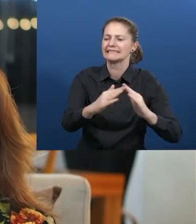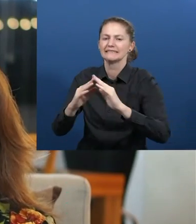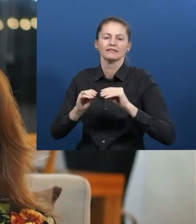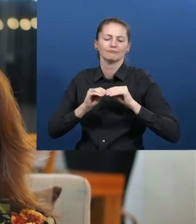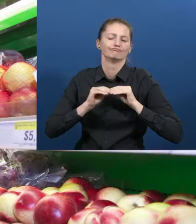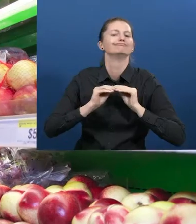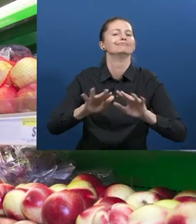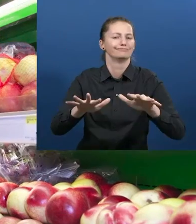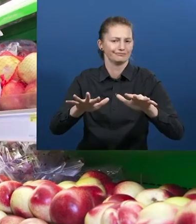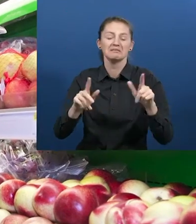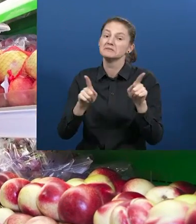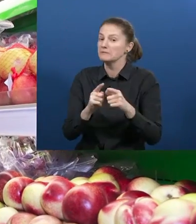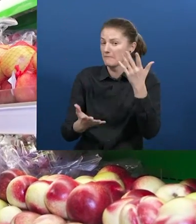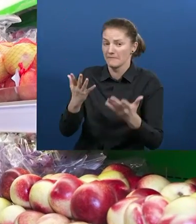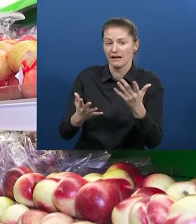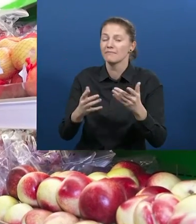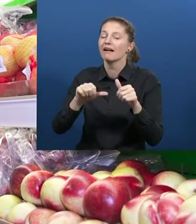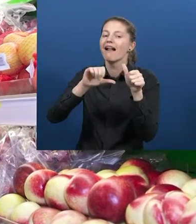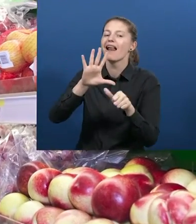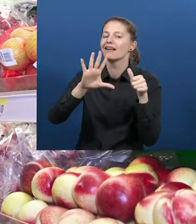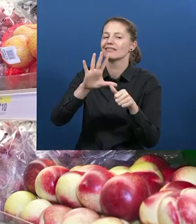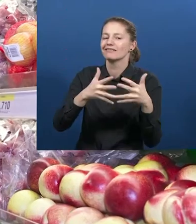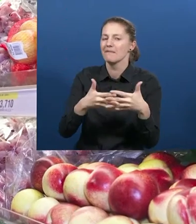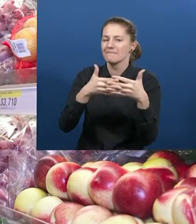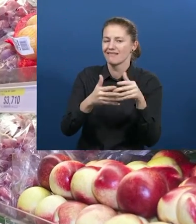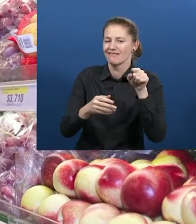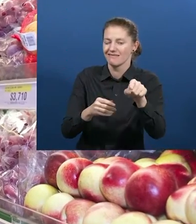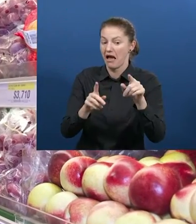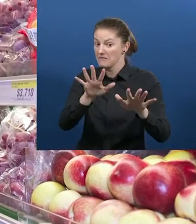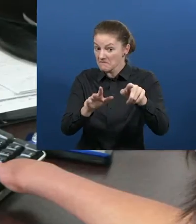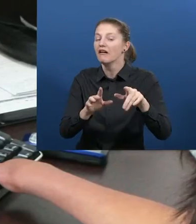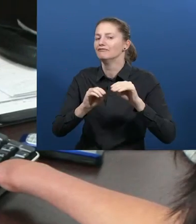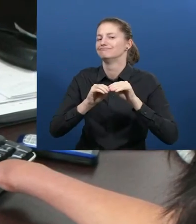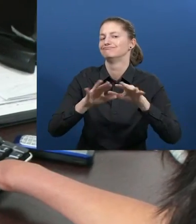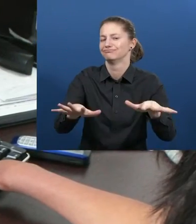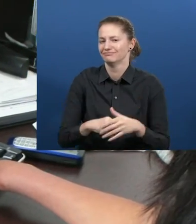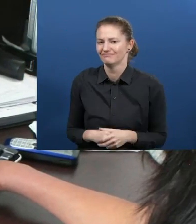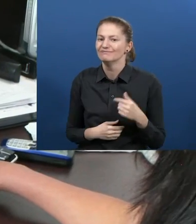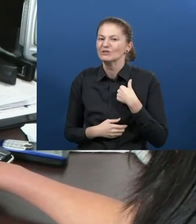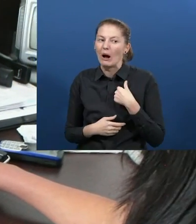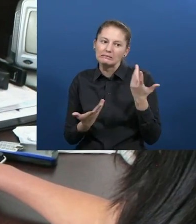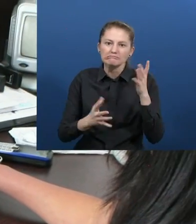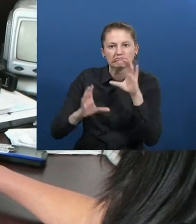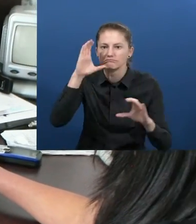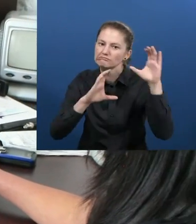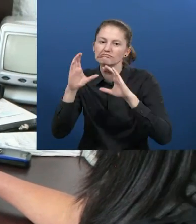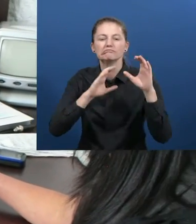contextos similares. Por eso requerimos socios locales y cooperación internacional que nos ayuden a apalancar los procesos de